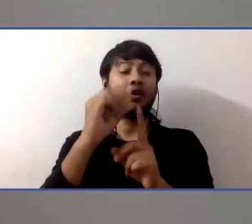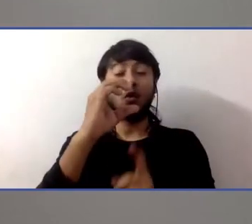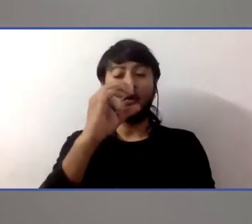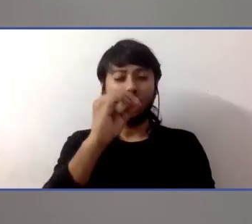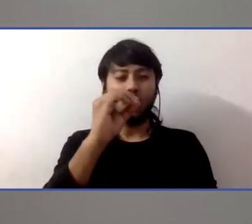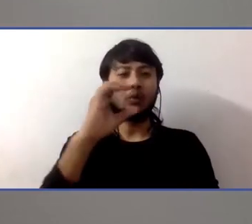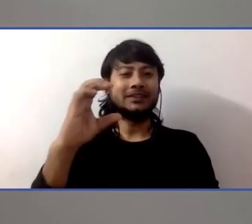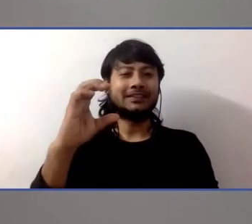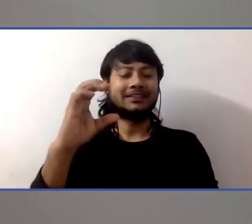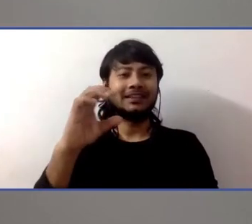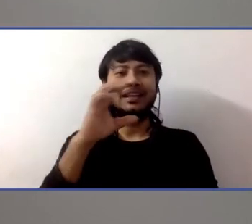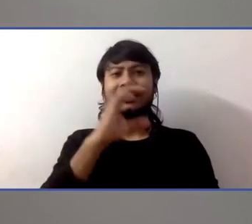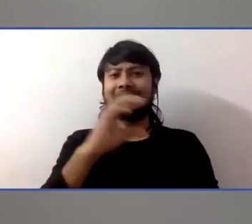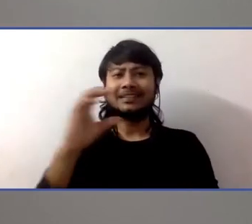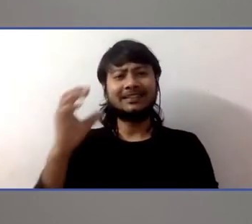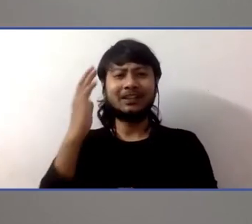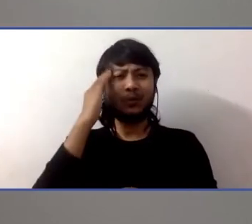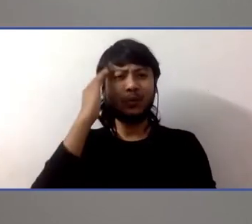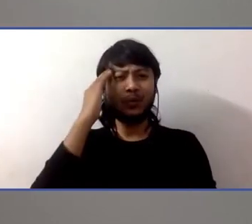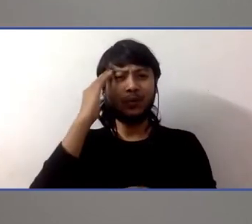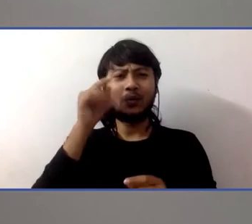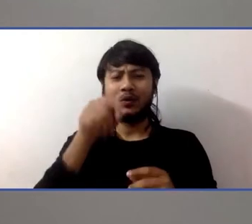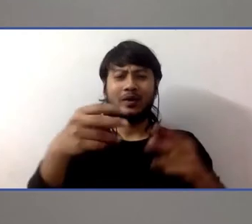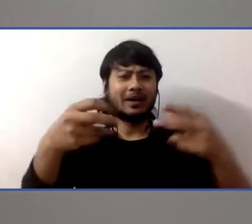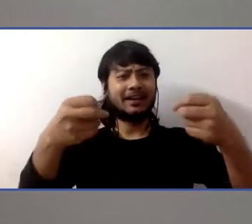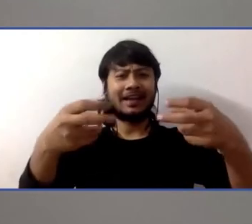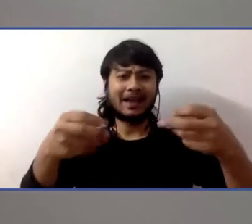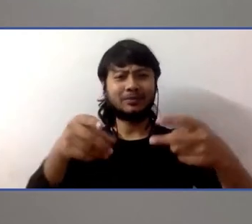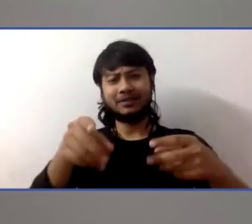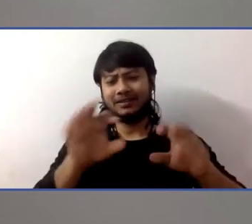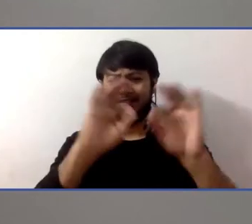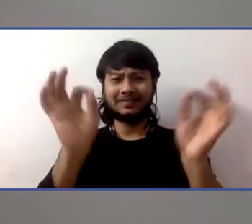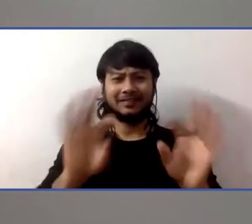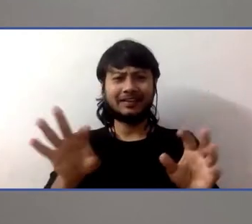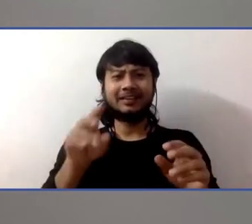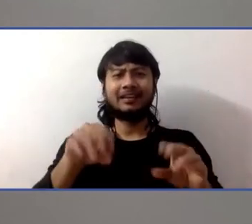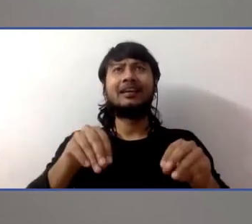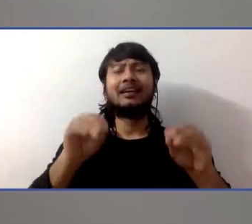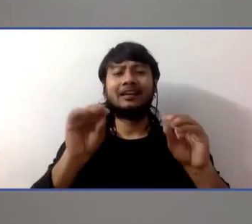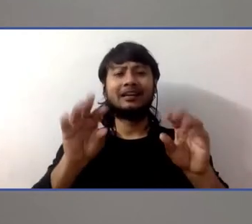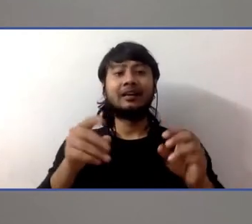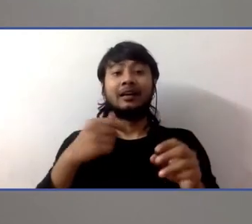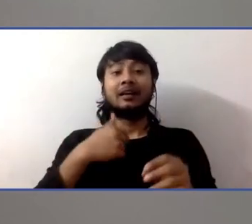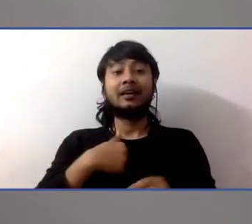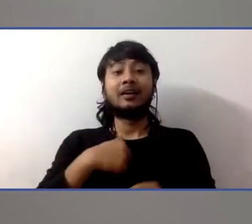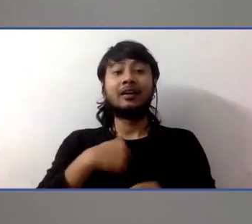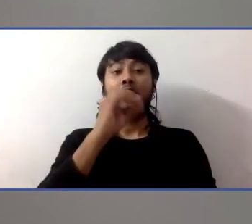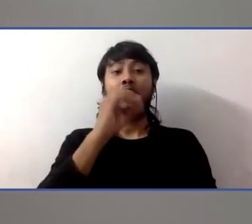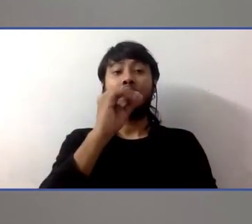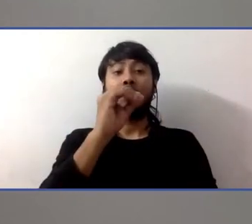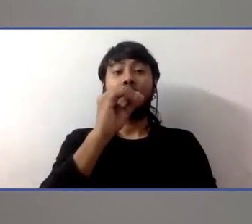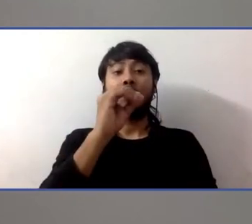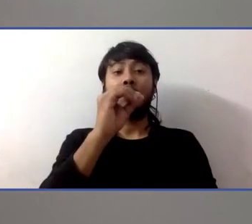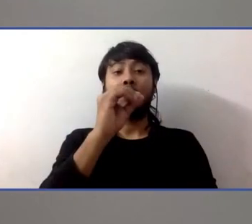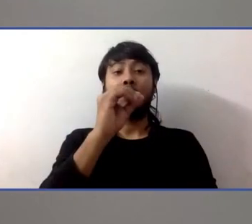from a video when you're watching it, you know, on your computer, on TV. But we had open captions that were burned into the image and we made them